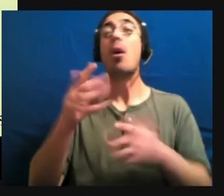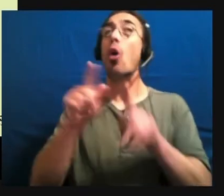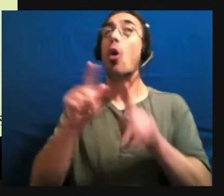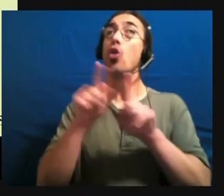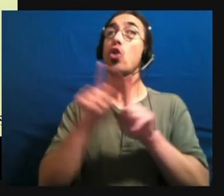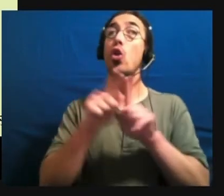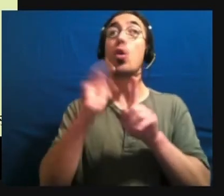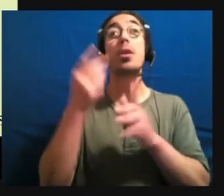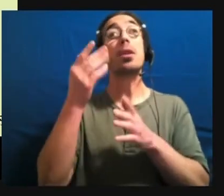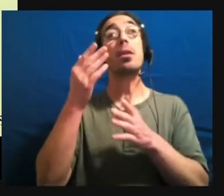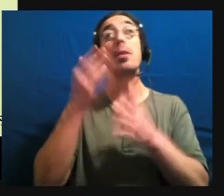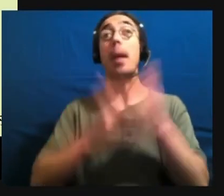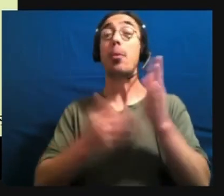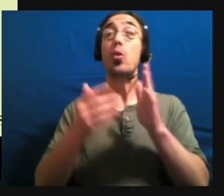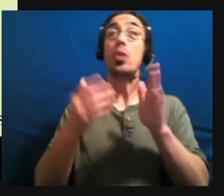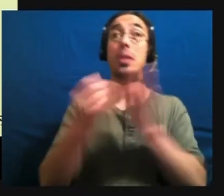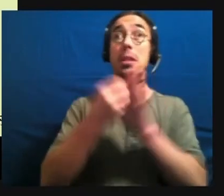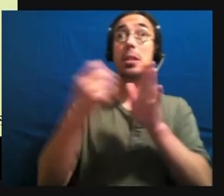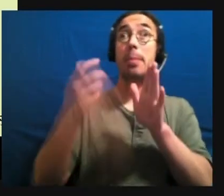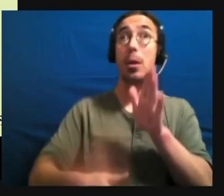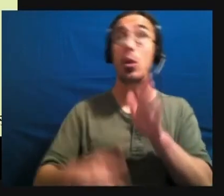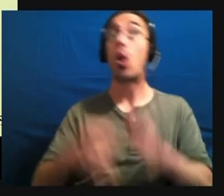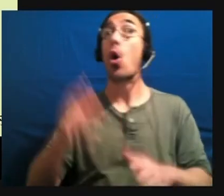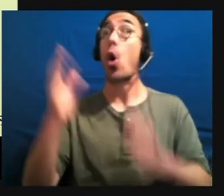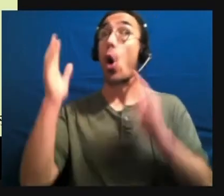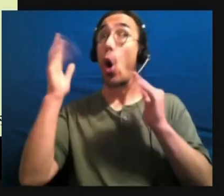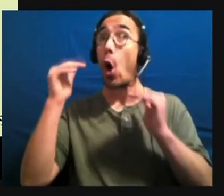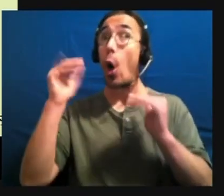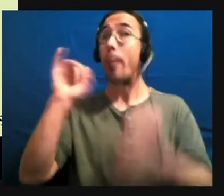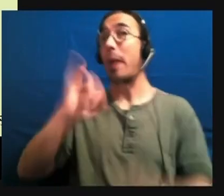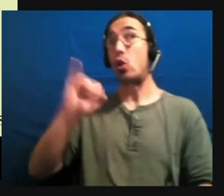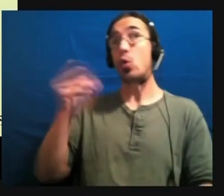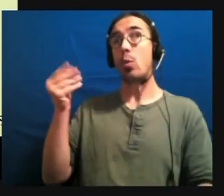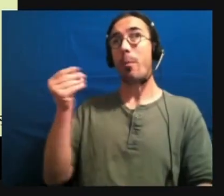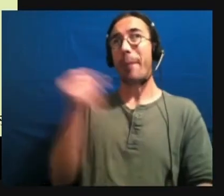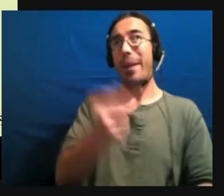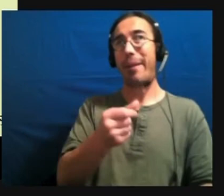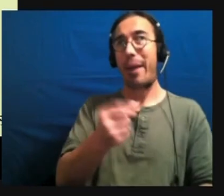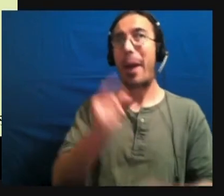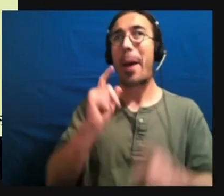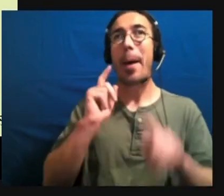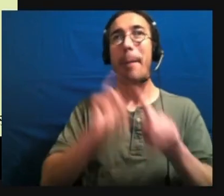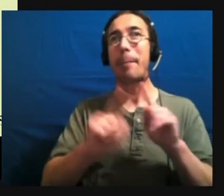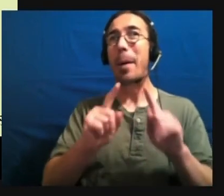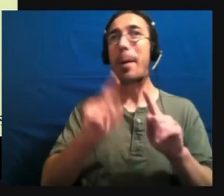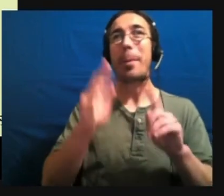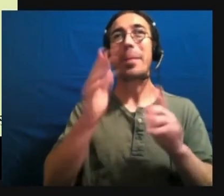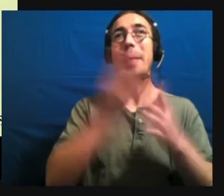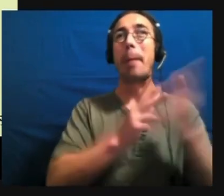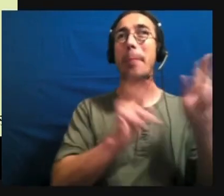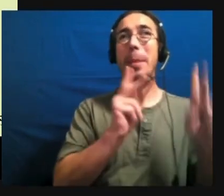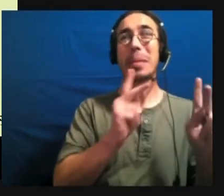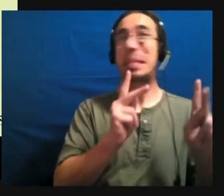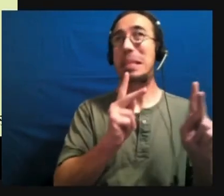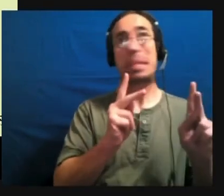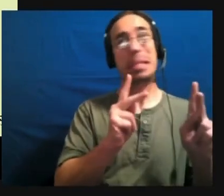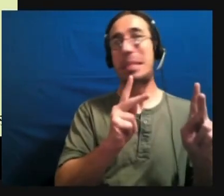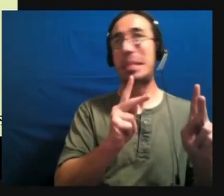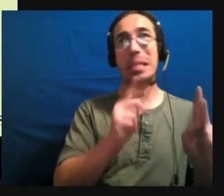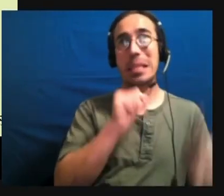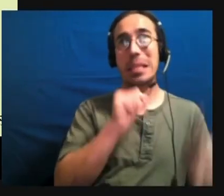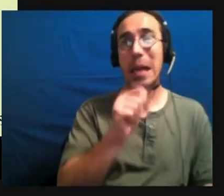If you're lucky, your insurance, your health insurance will cover it, but most people are not so lucky. Um, especially